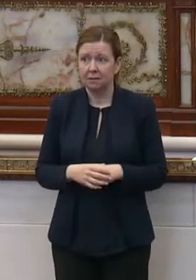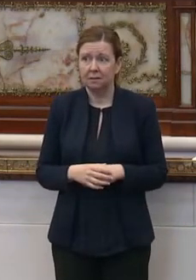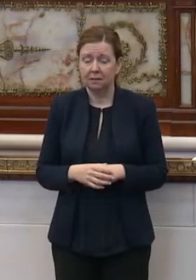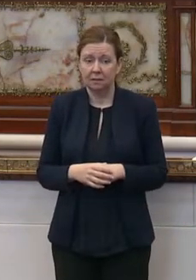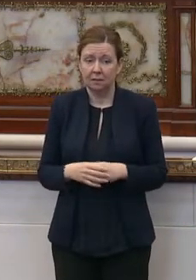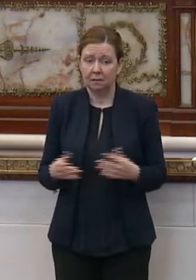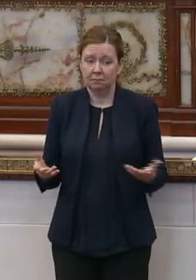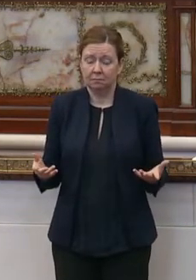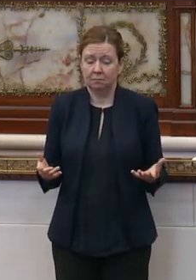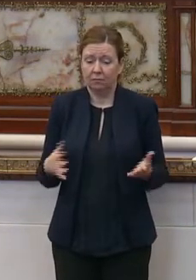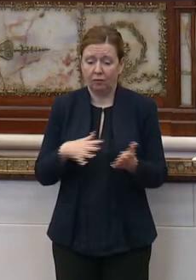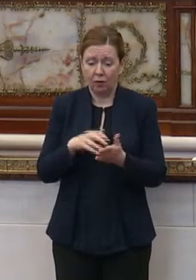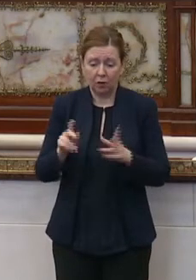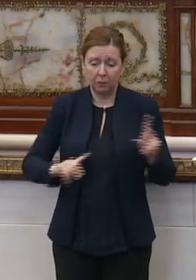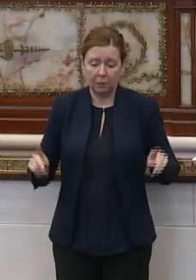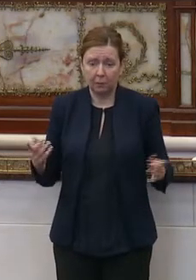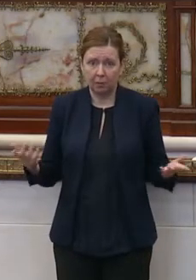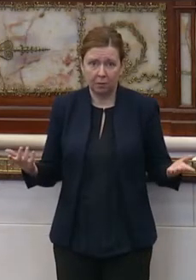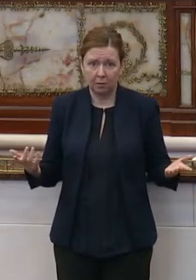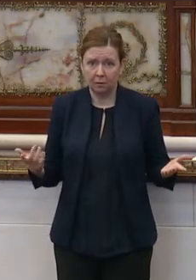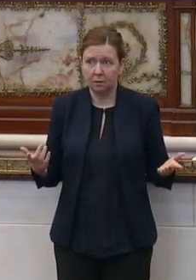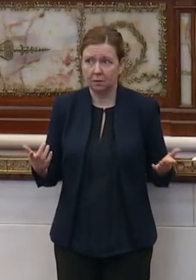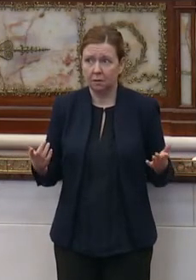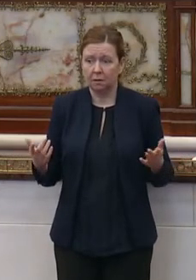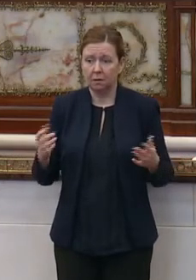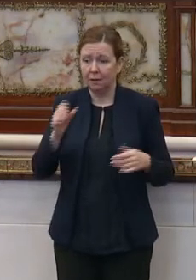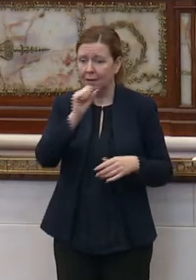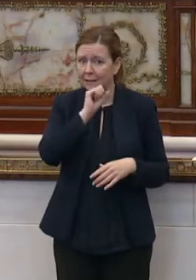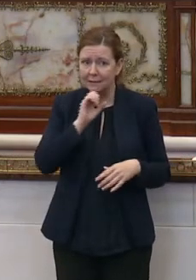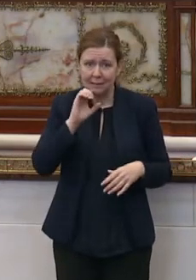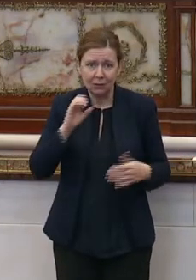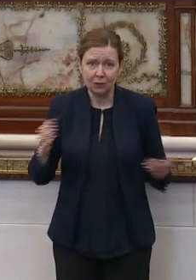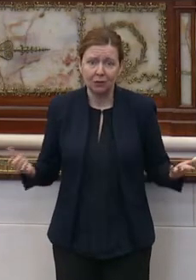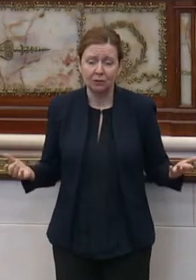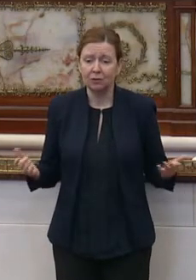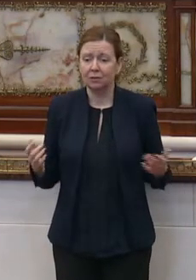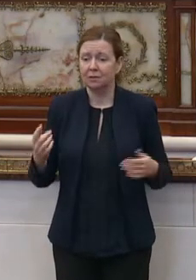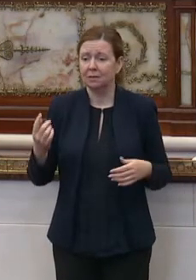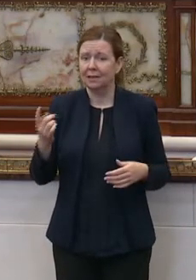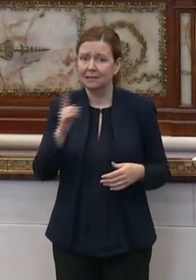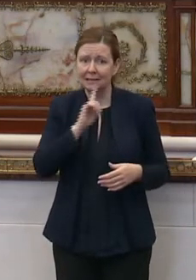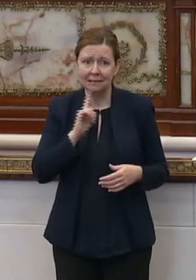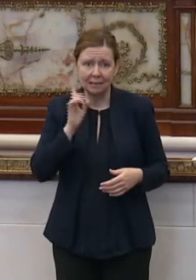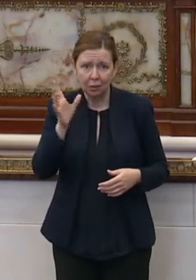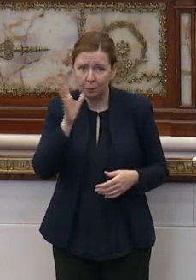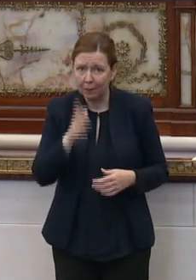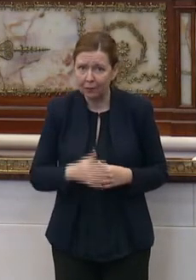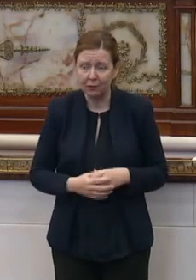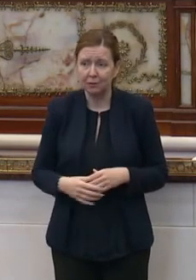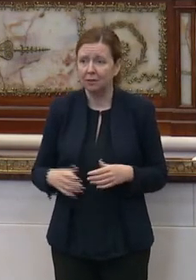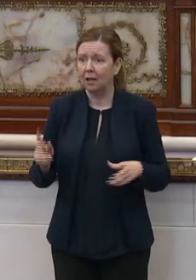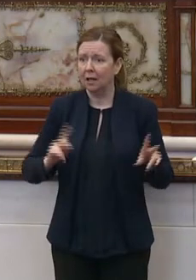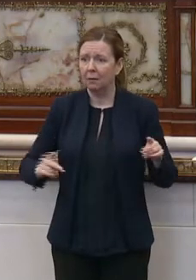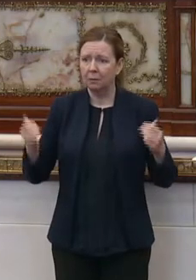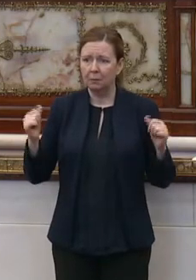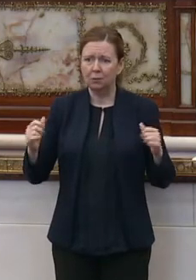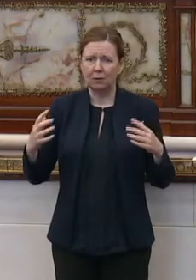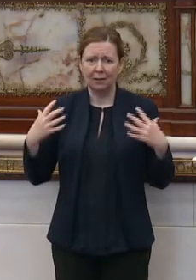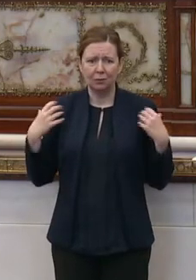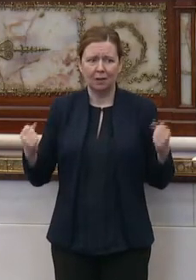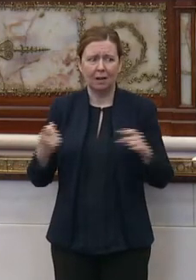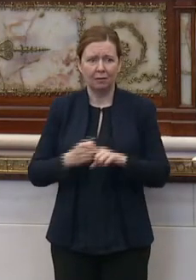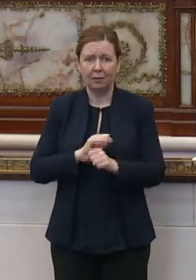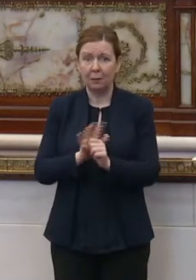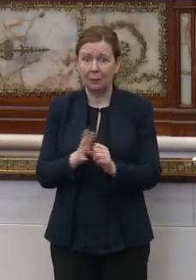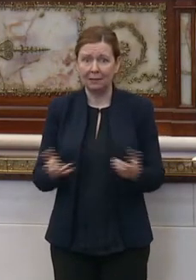and vulnerable people and seniors and single mothers and people trying to recover from